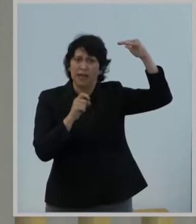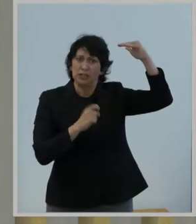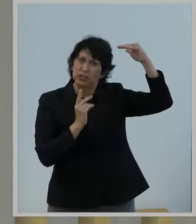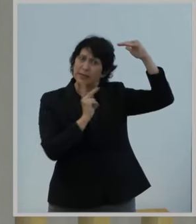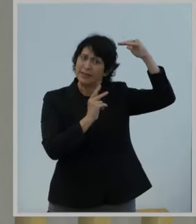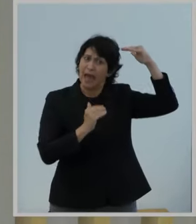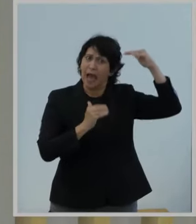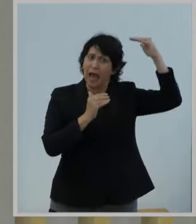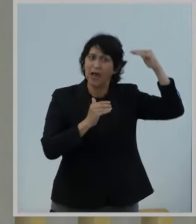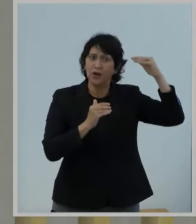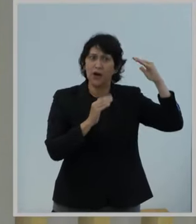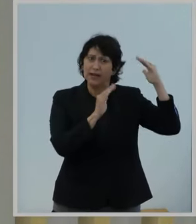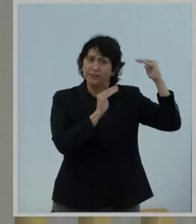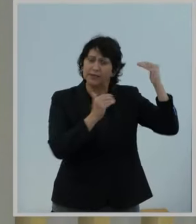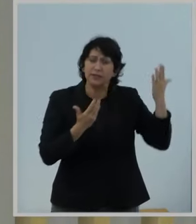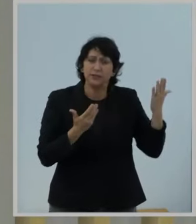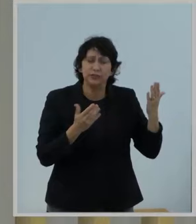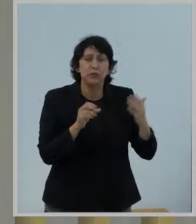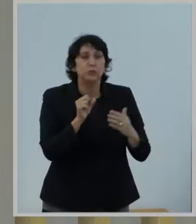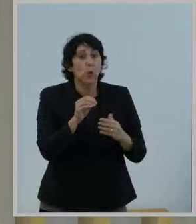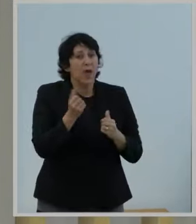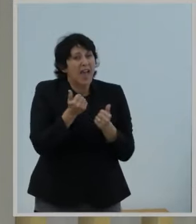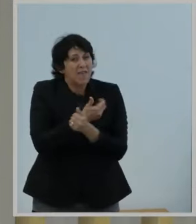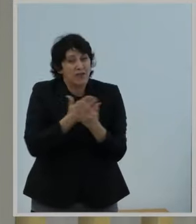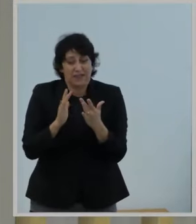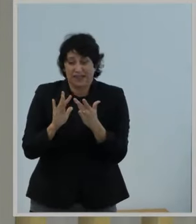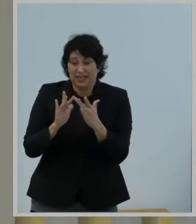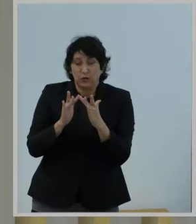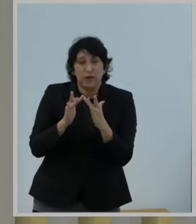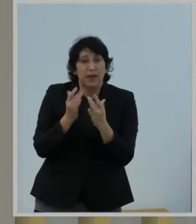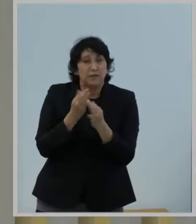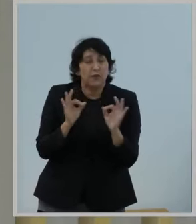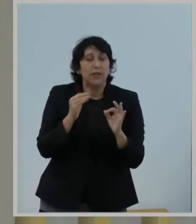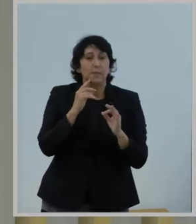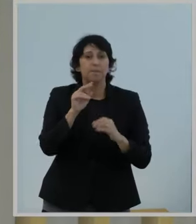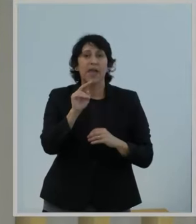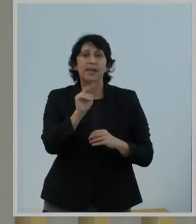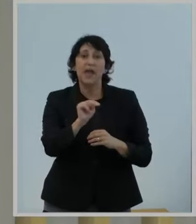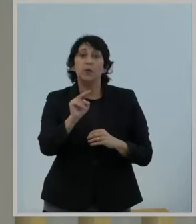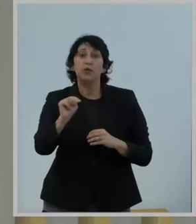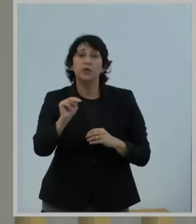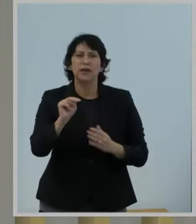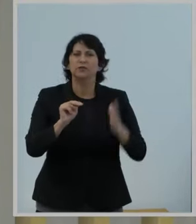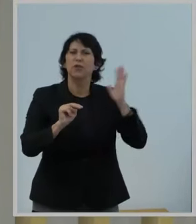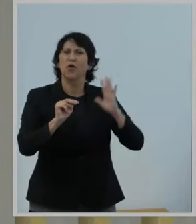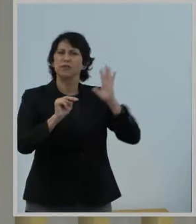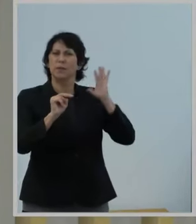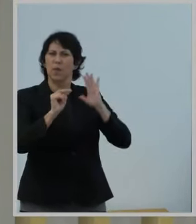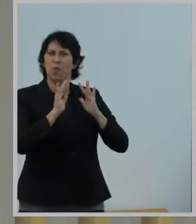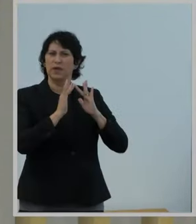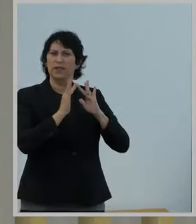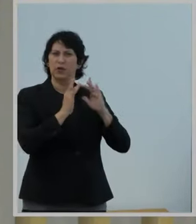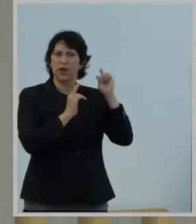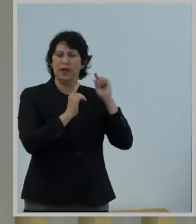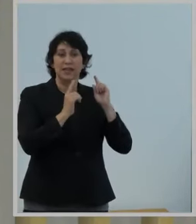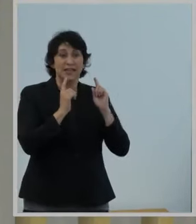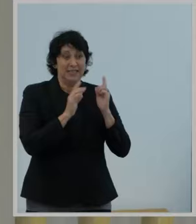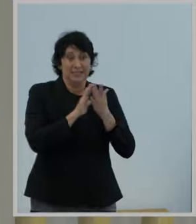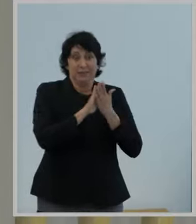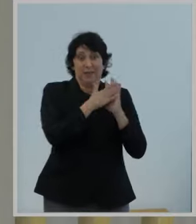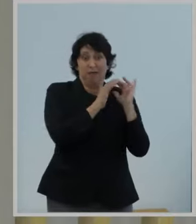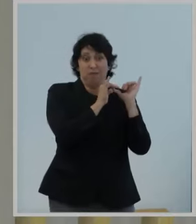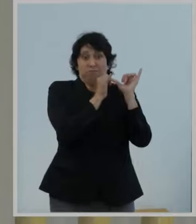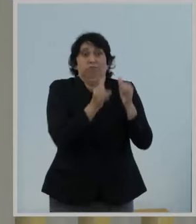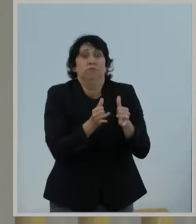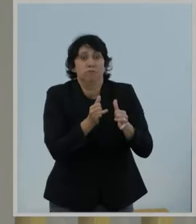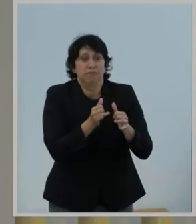I'd also like to note that everything that Internet freedom and network neutrality meant in the early days of the Internet have just become normal today